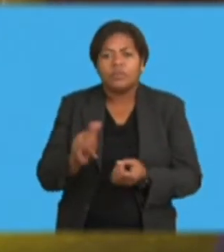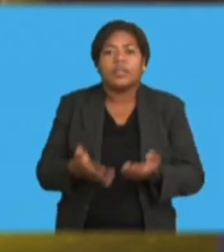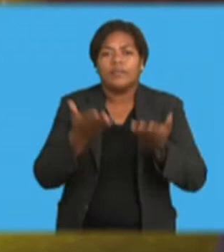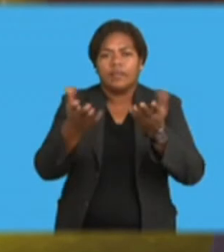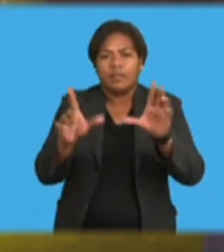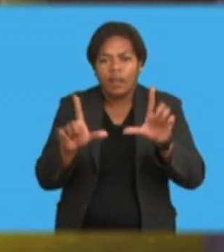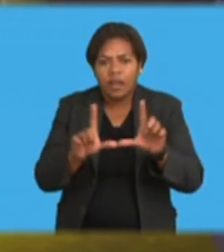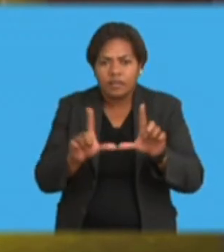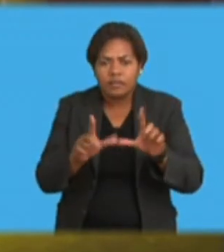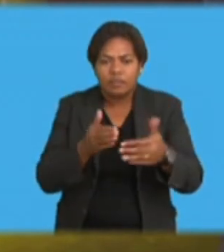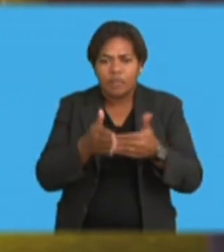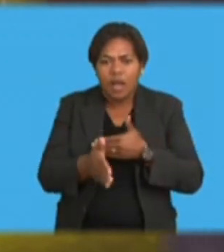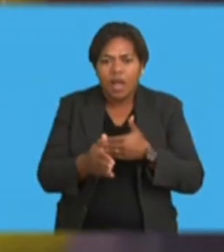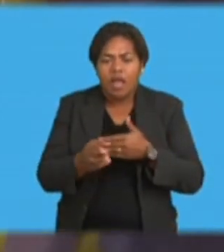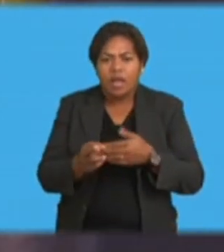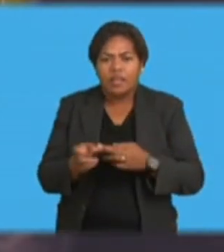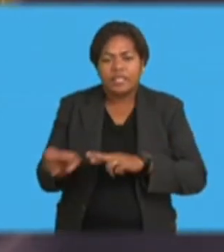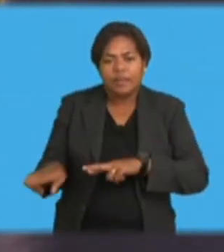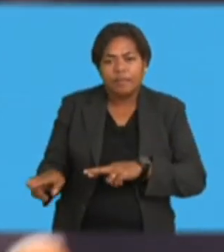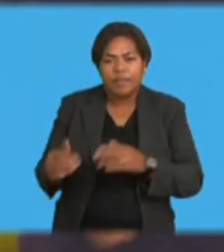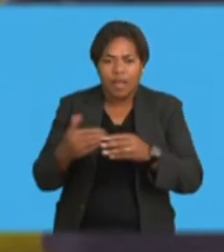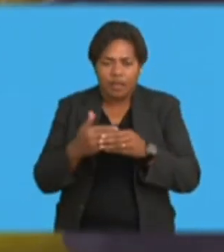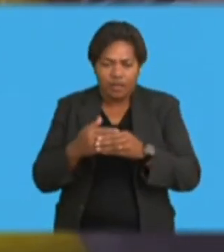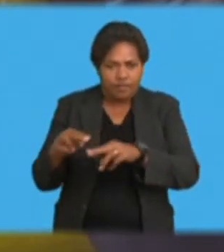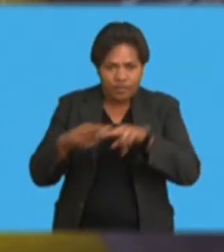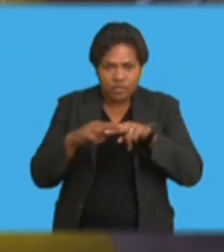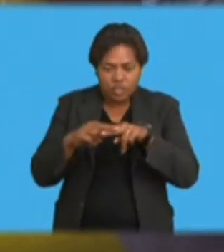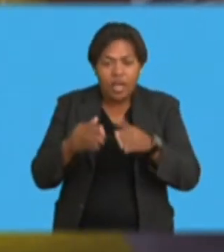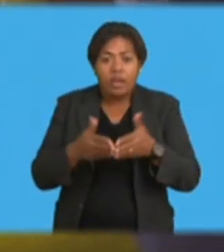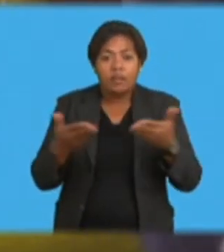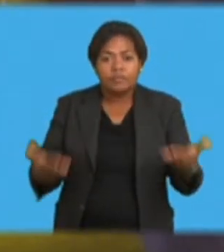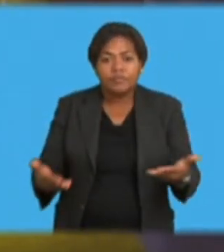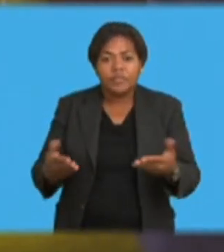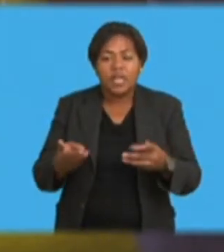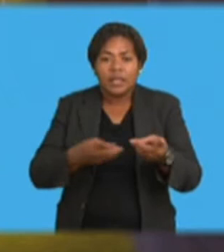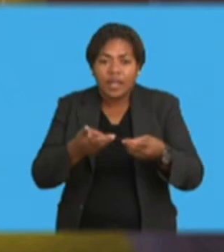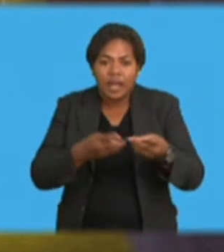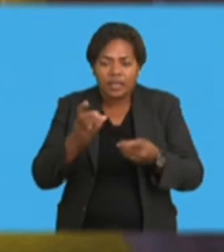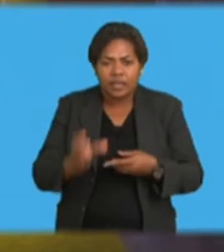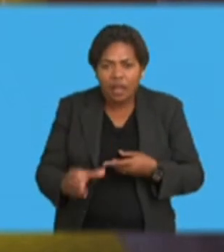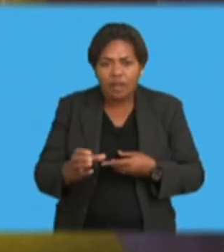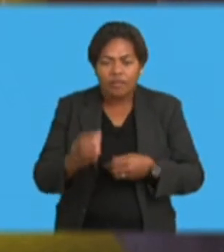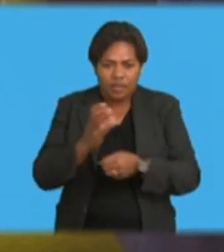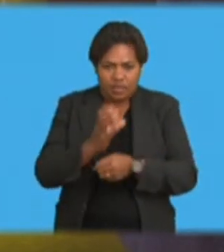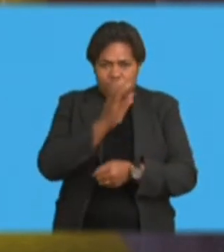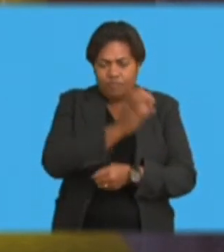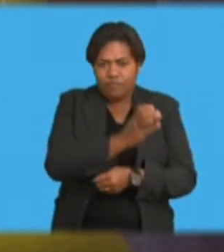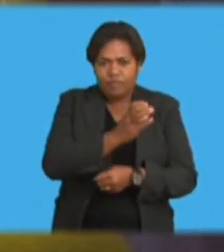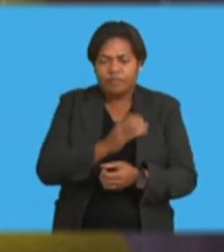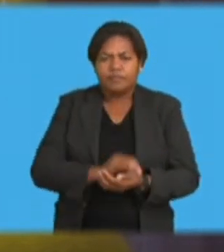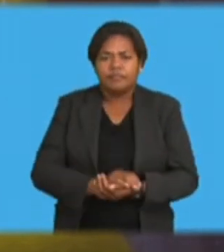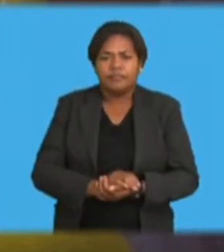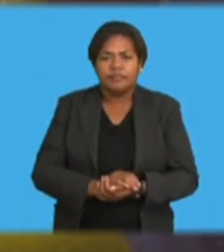license by the Reserve Bank of Fiji. Now, the directors of the company, Madam Speaker, which have to operate in a regulated environment,